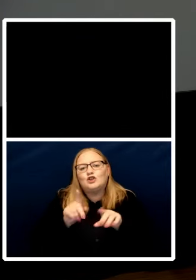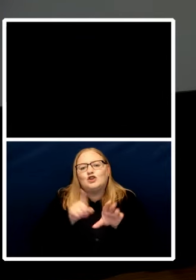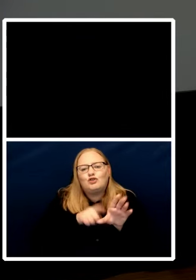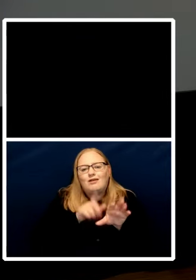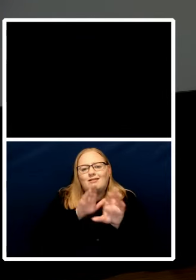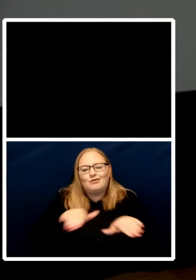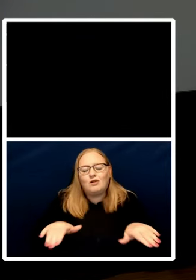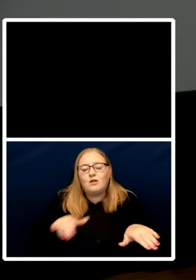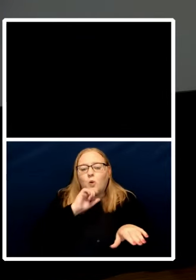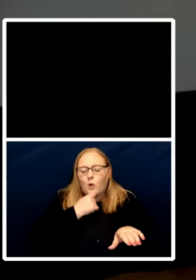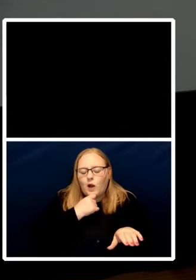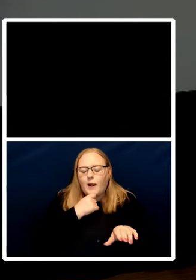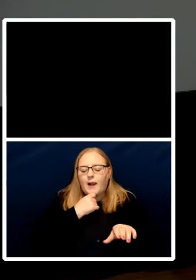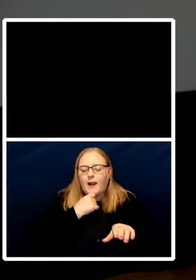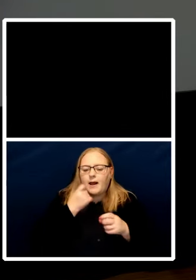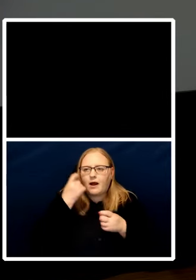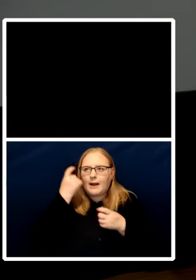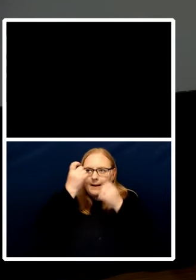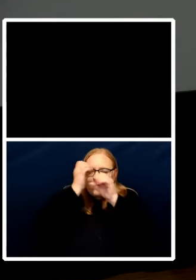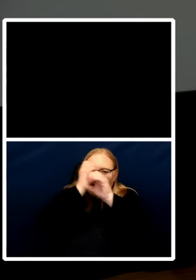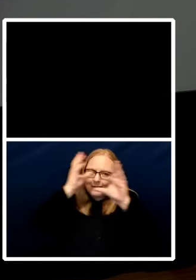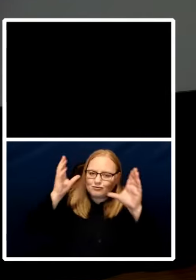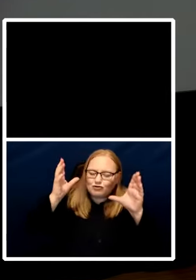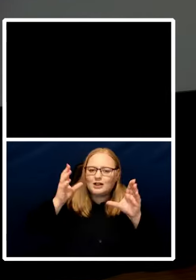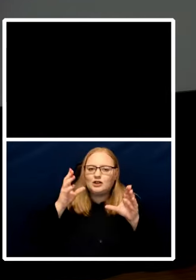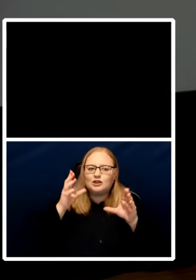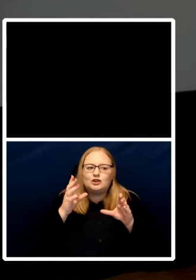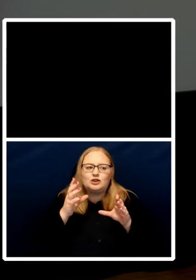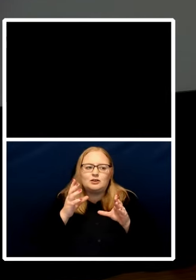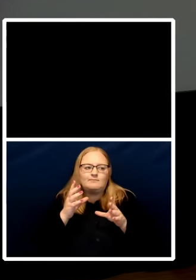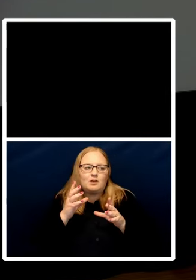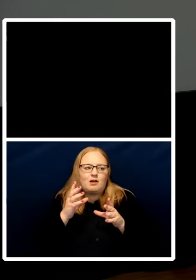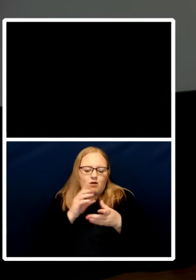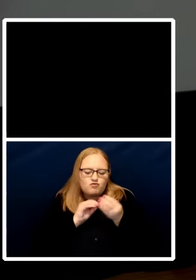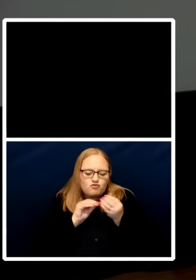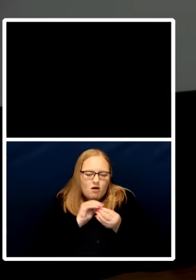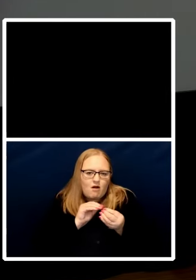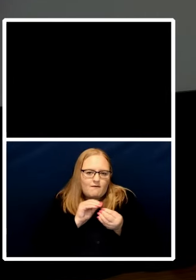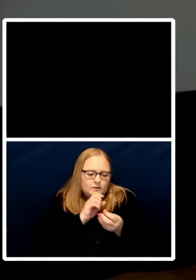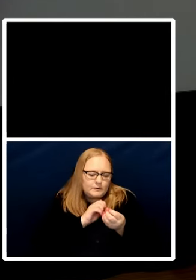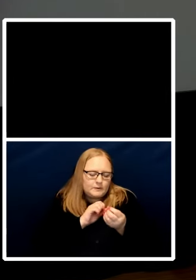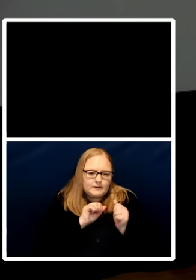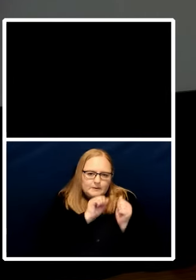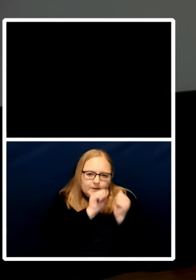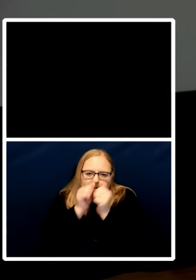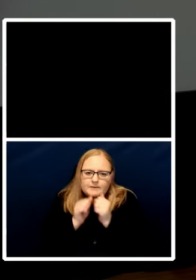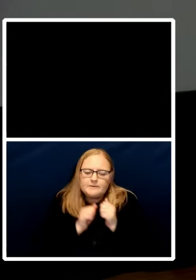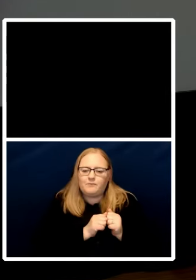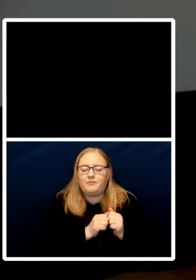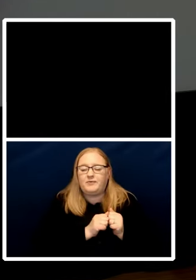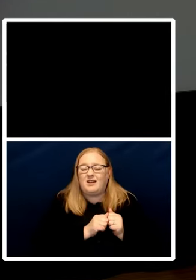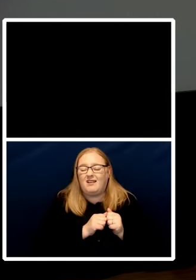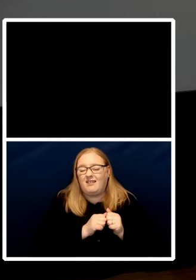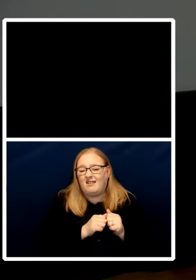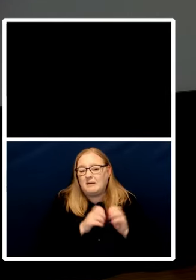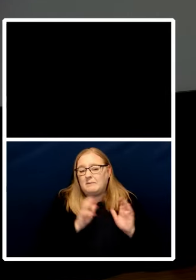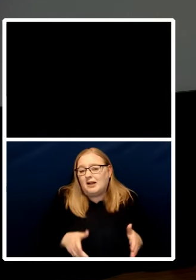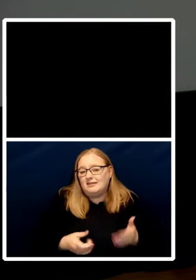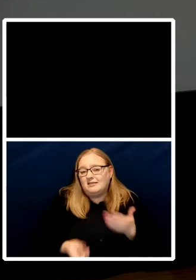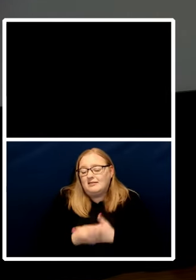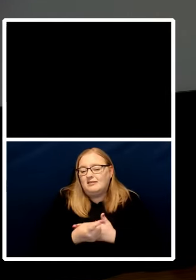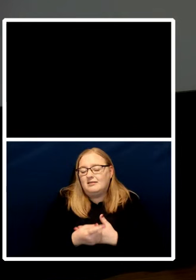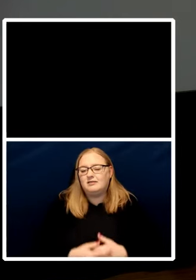statecraft is going to have to come again there's no there's no alternative in in my view and then um human i